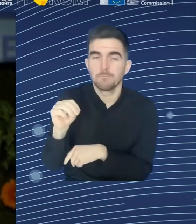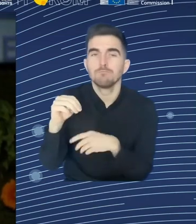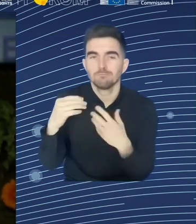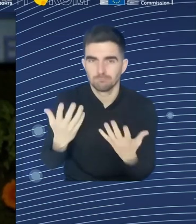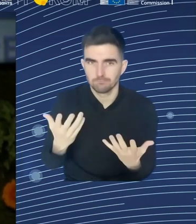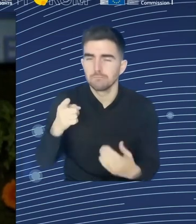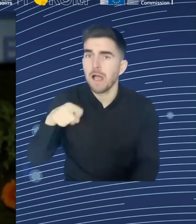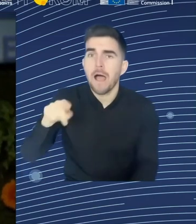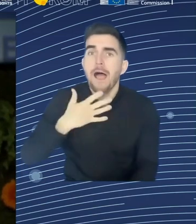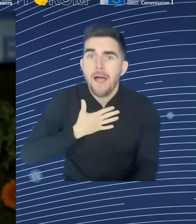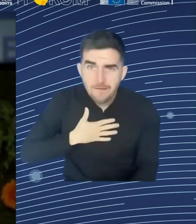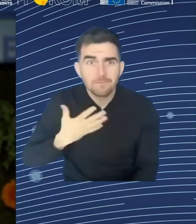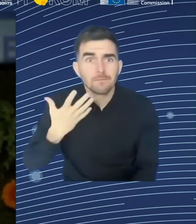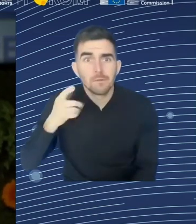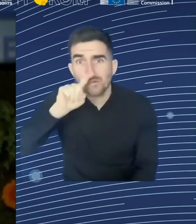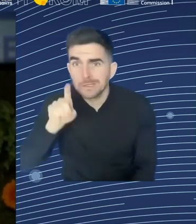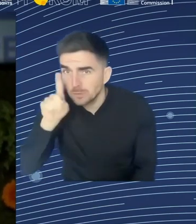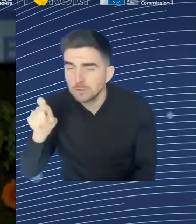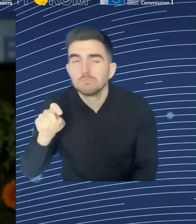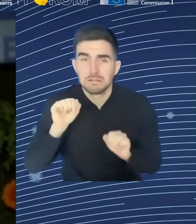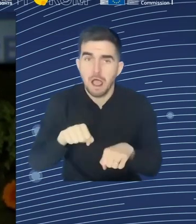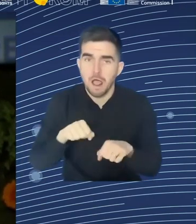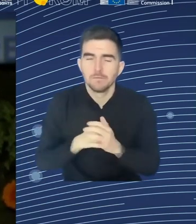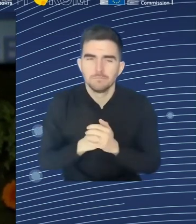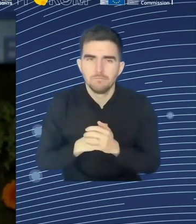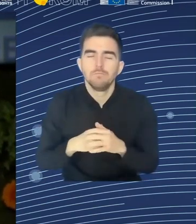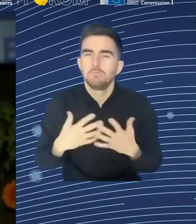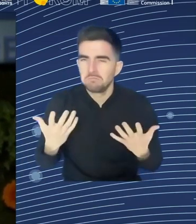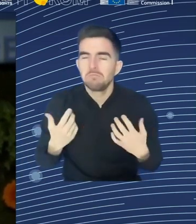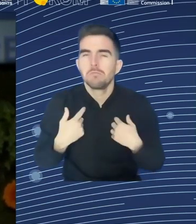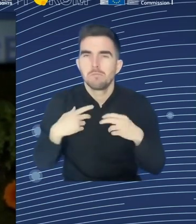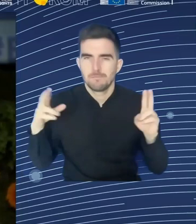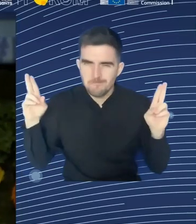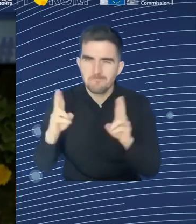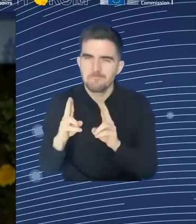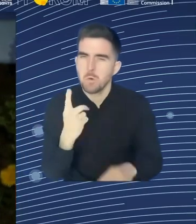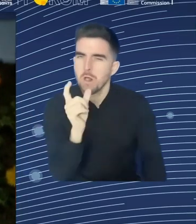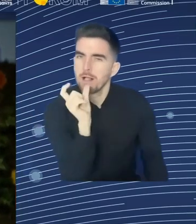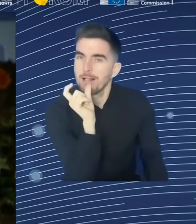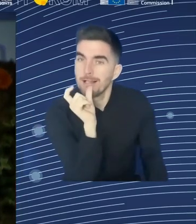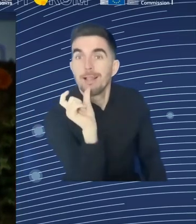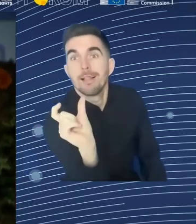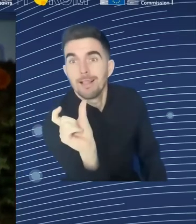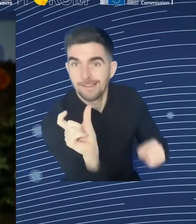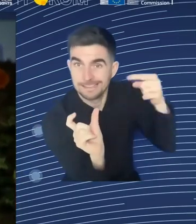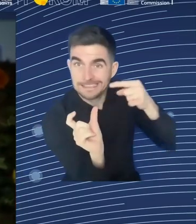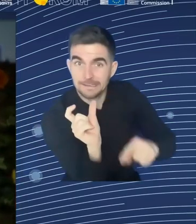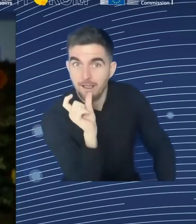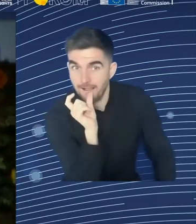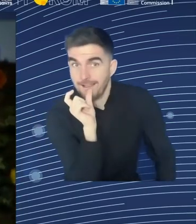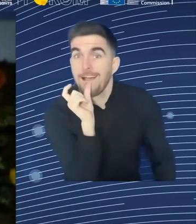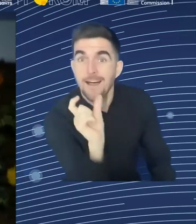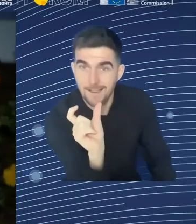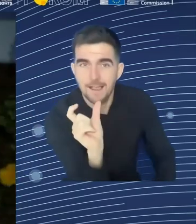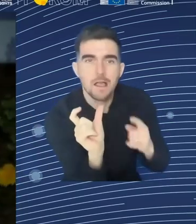those shortages? And actually, it says in one word, but we'll extend it to two, maybe three. I'm just thinking of things like if